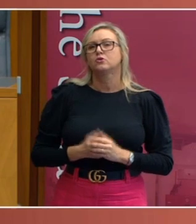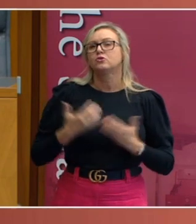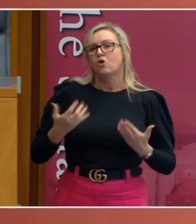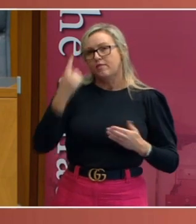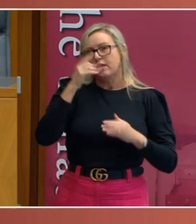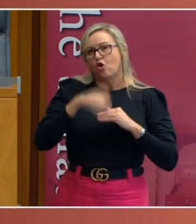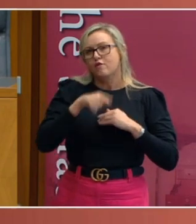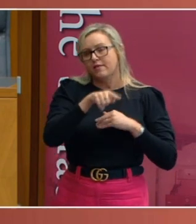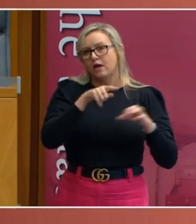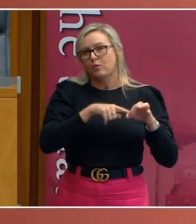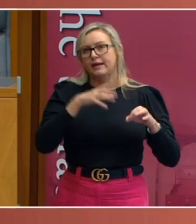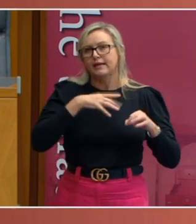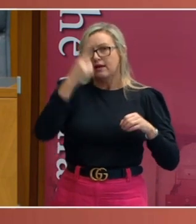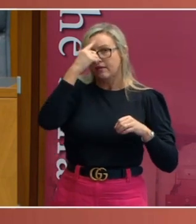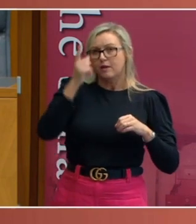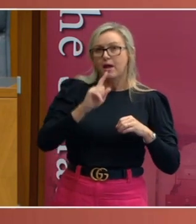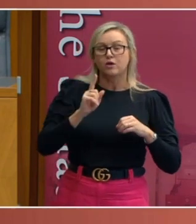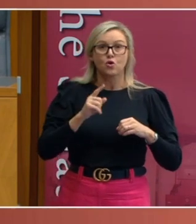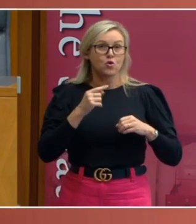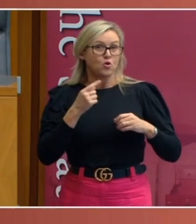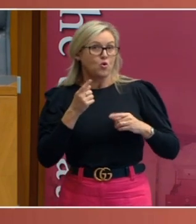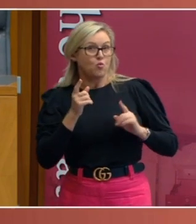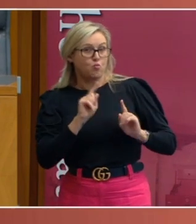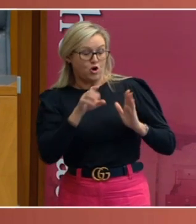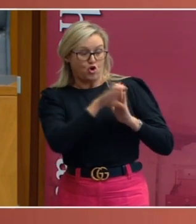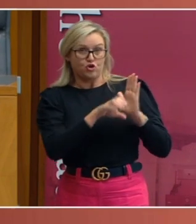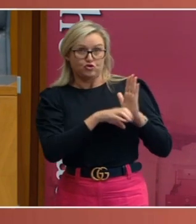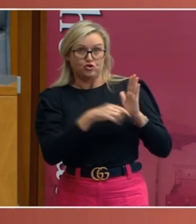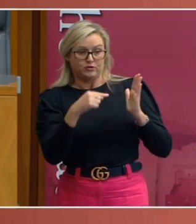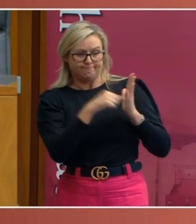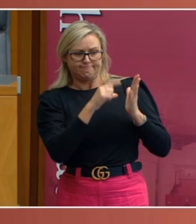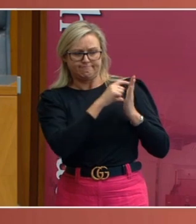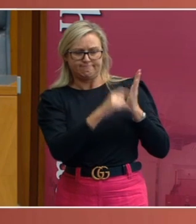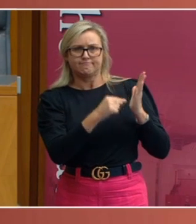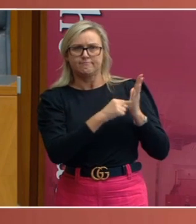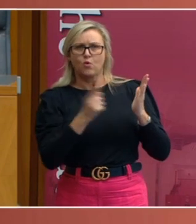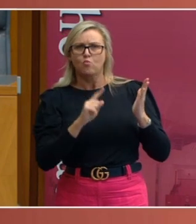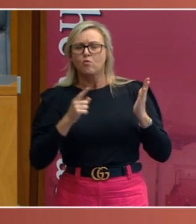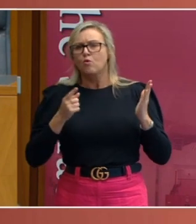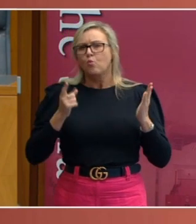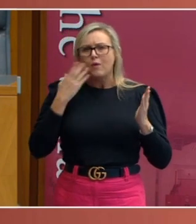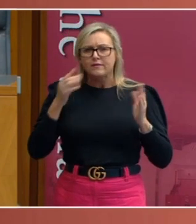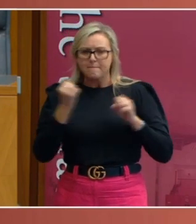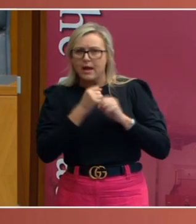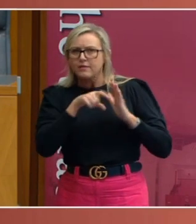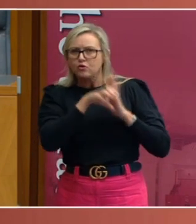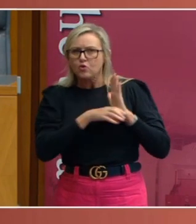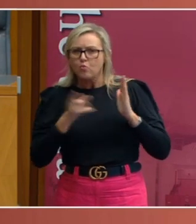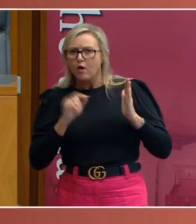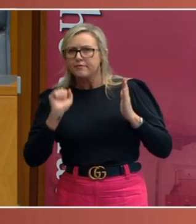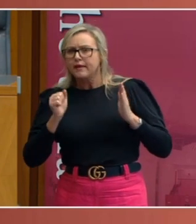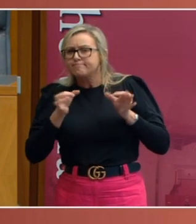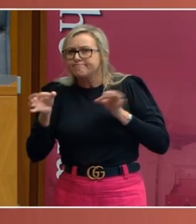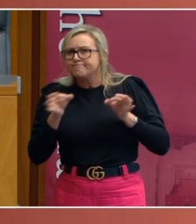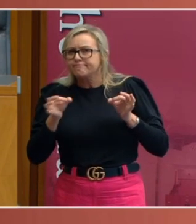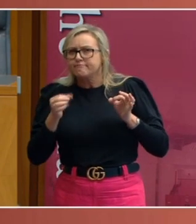to look at both the intent of the framers of the Constitution, but also to read the text of the Constitution to see